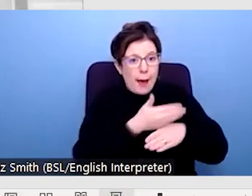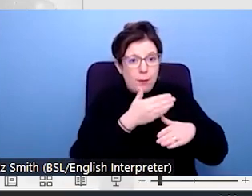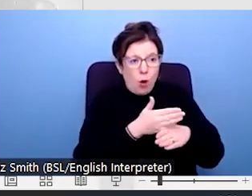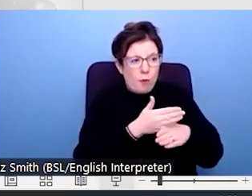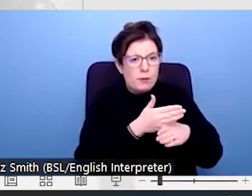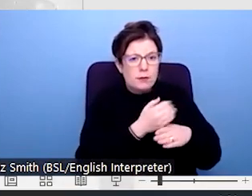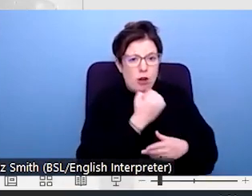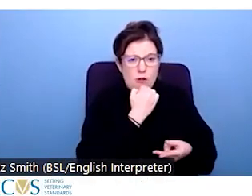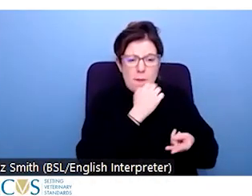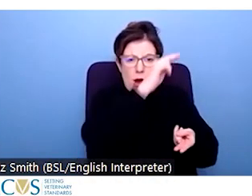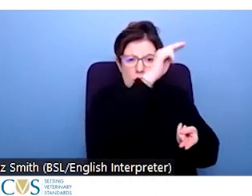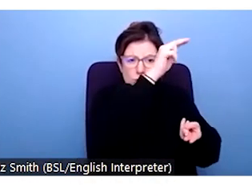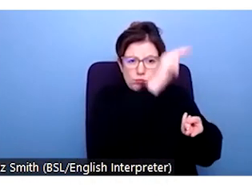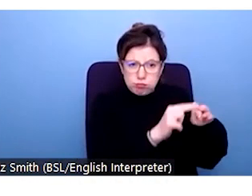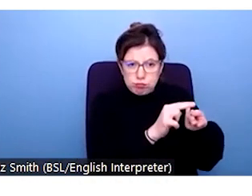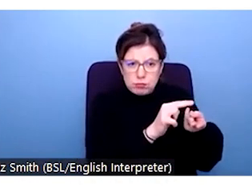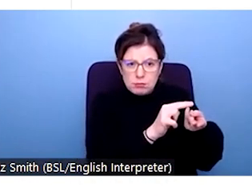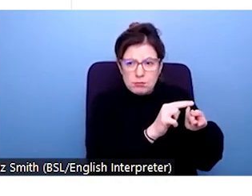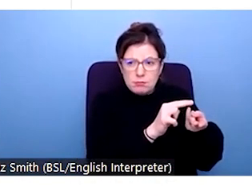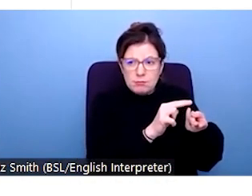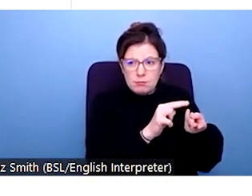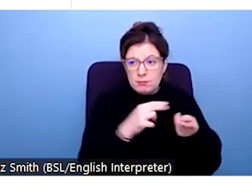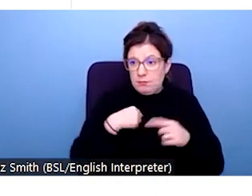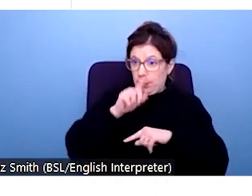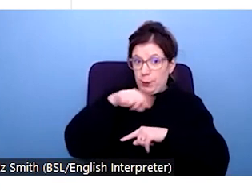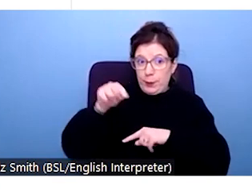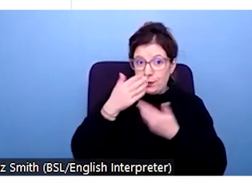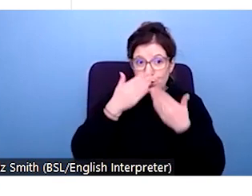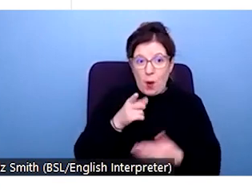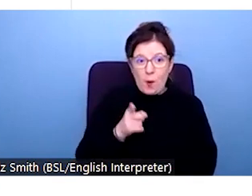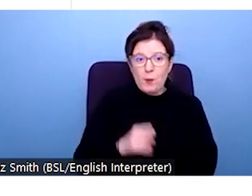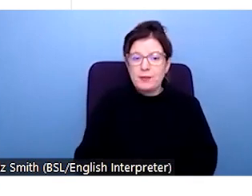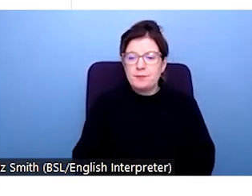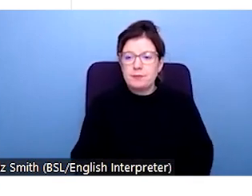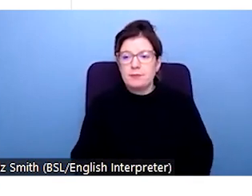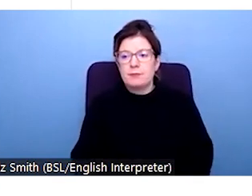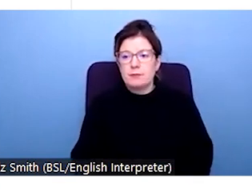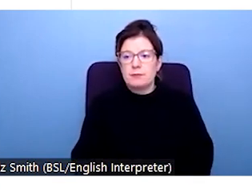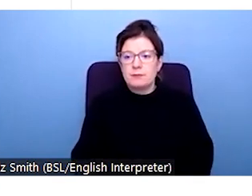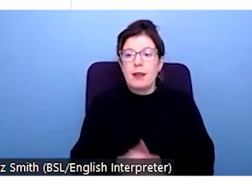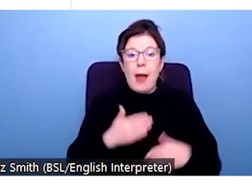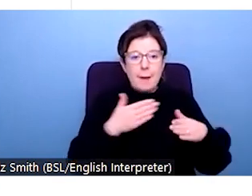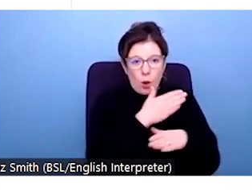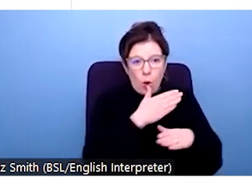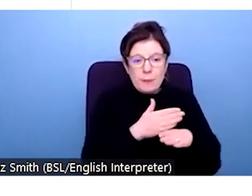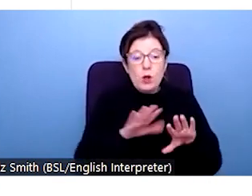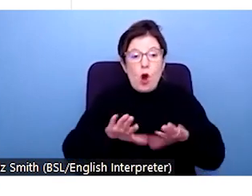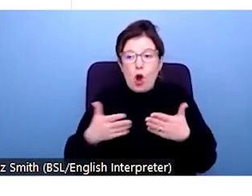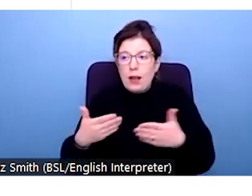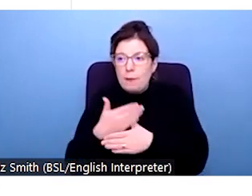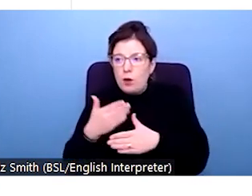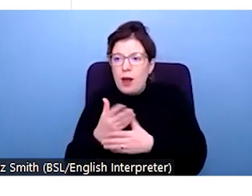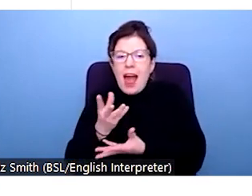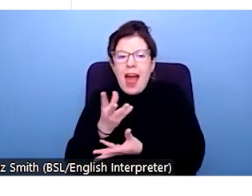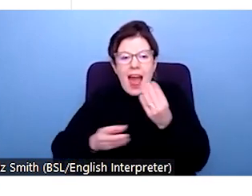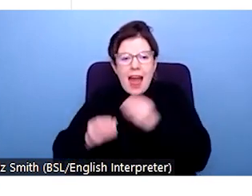ever levels. I just show I'm showing a graph now which shows the employment rate, the unemployment rate and something called the economic